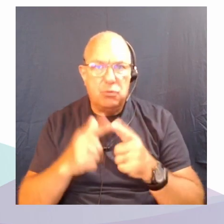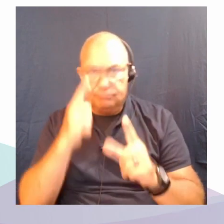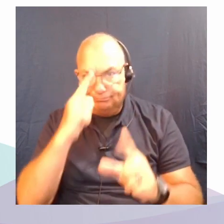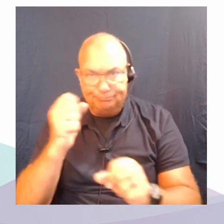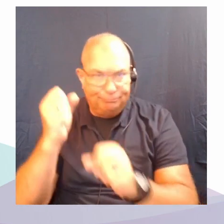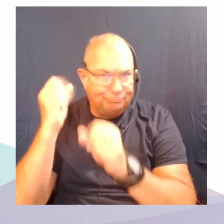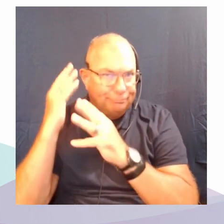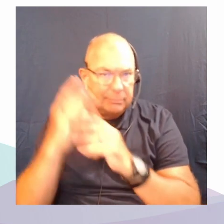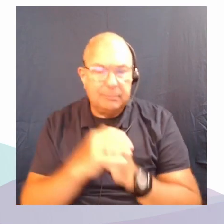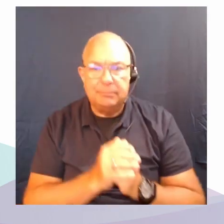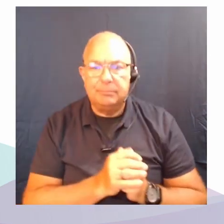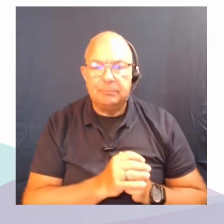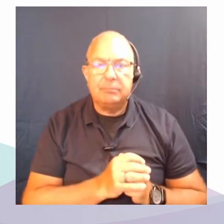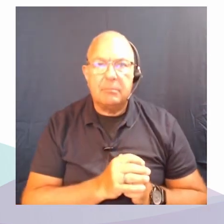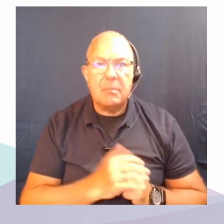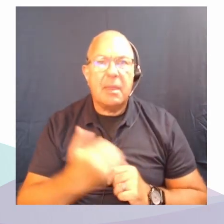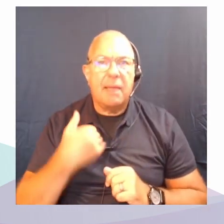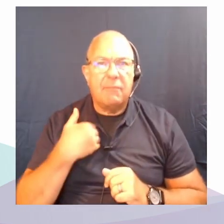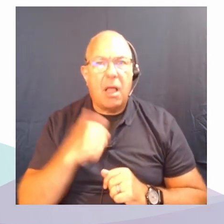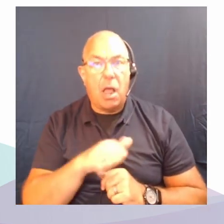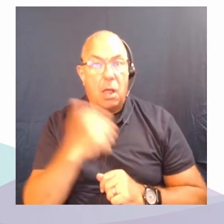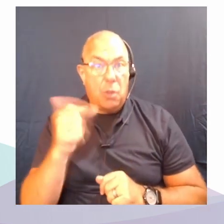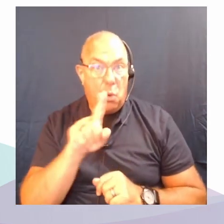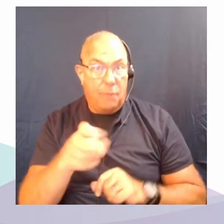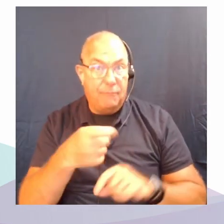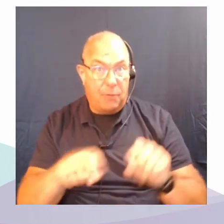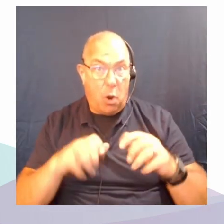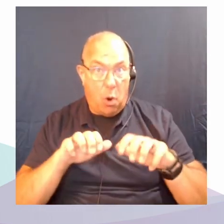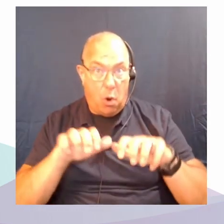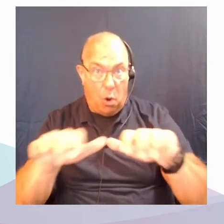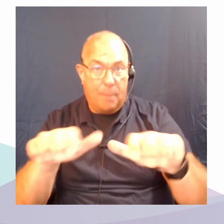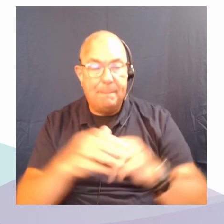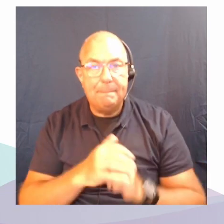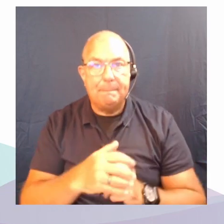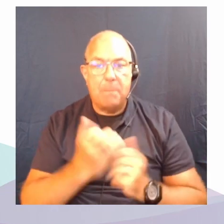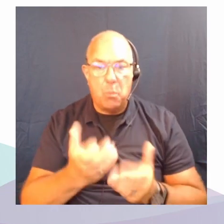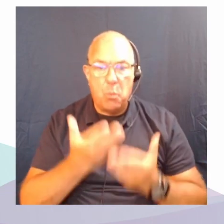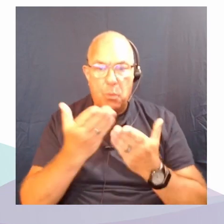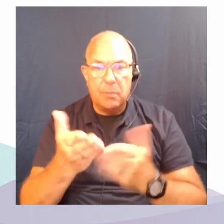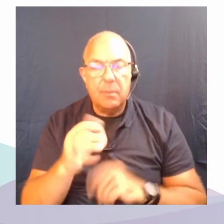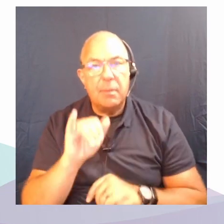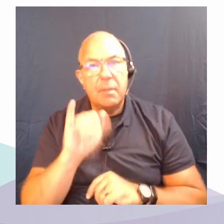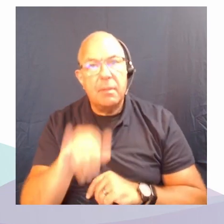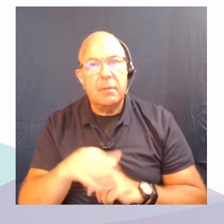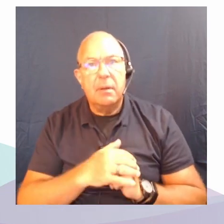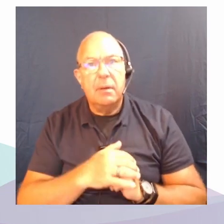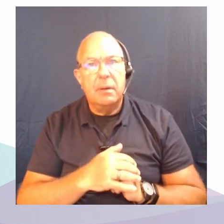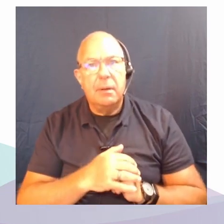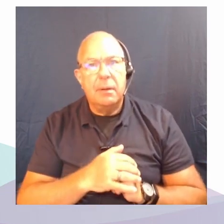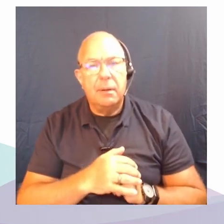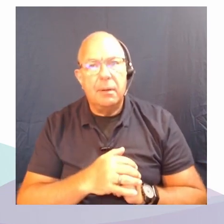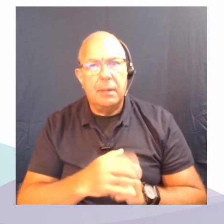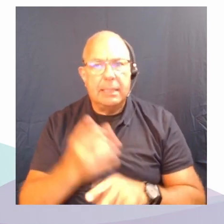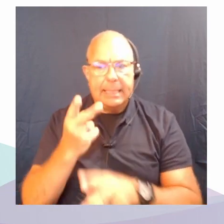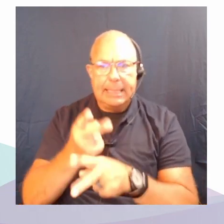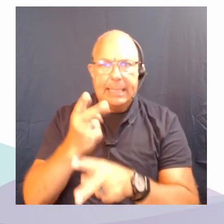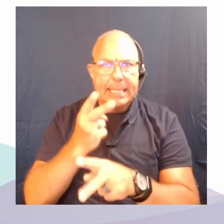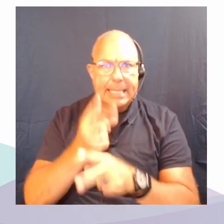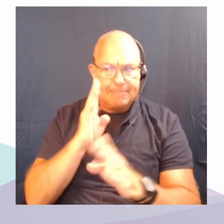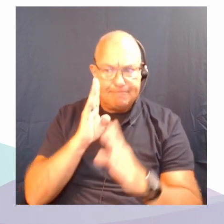another question here from the audience I'd like to pose. And that is, how do we maintain public attention and focus